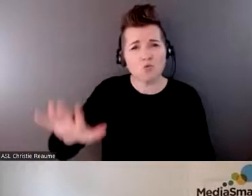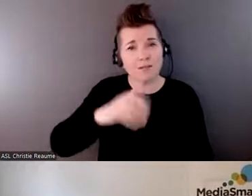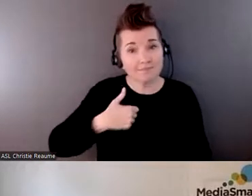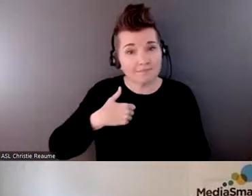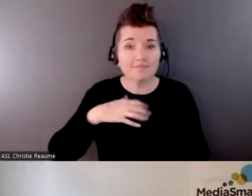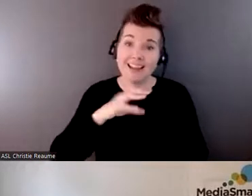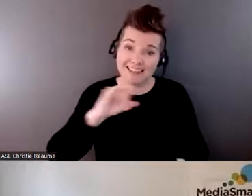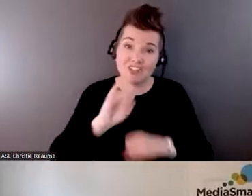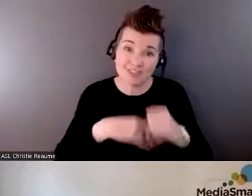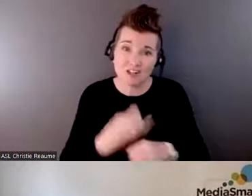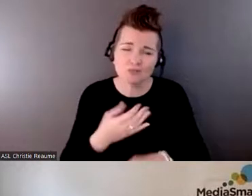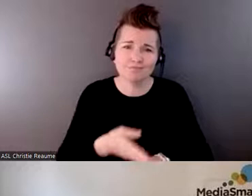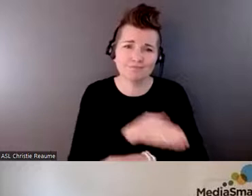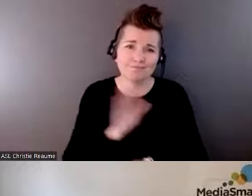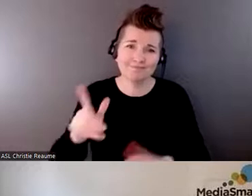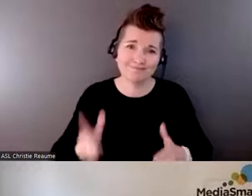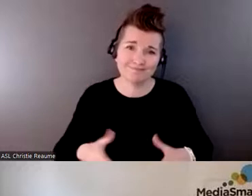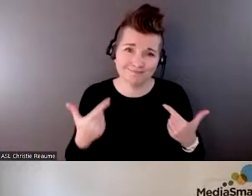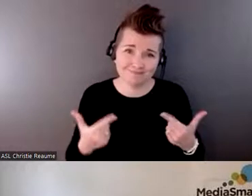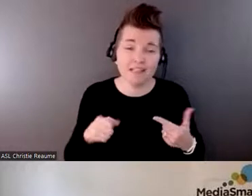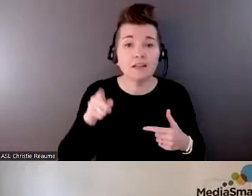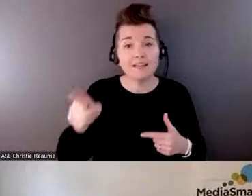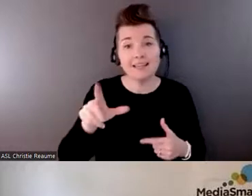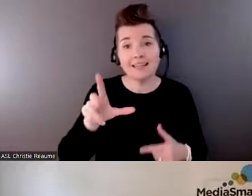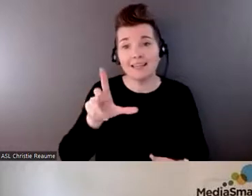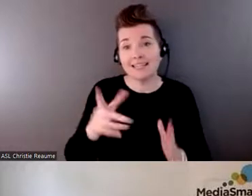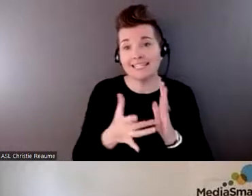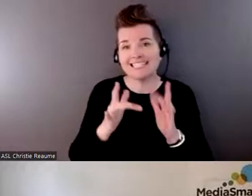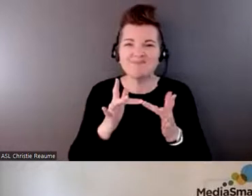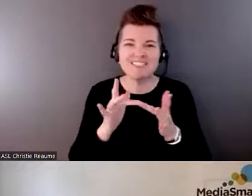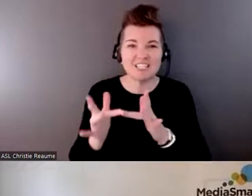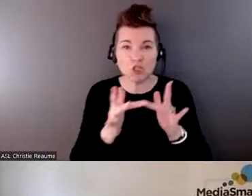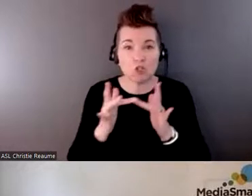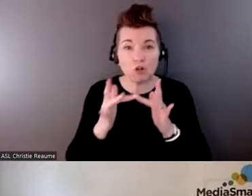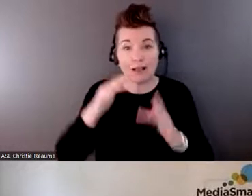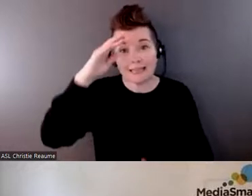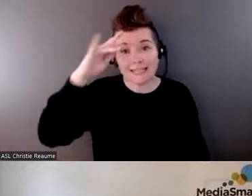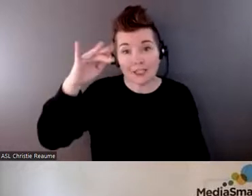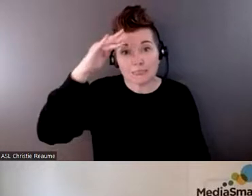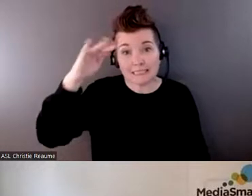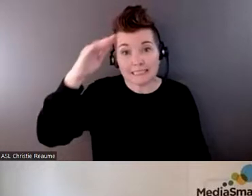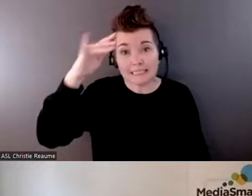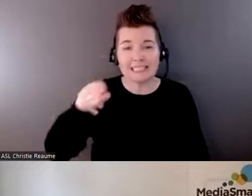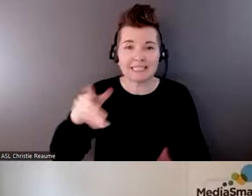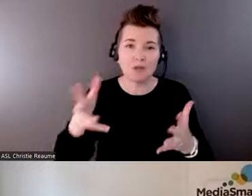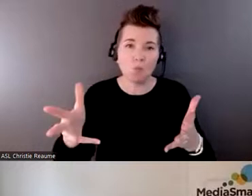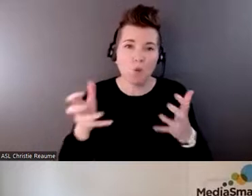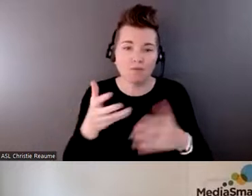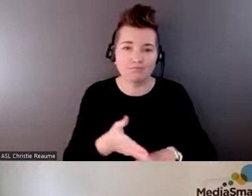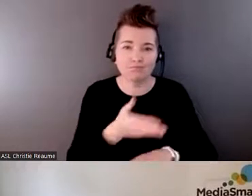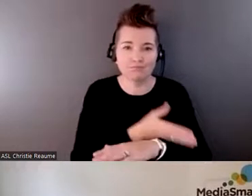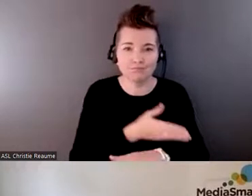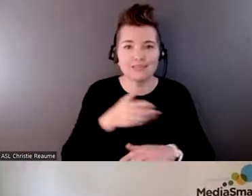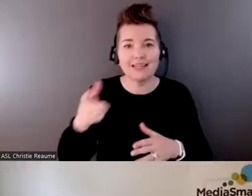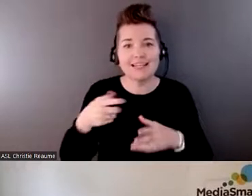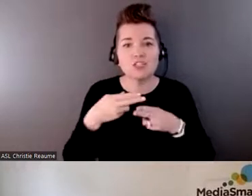And digital literacy is one of their flagship programming areas. Digit is a national program, and it's, it provides